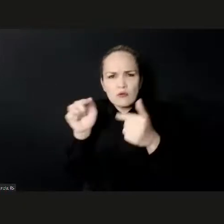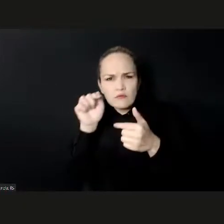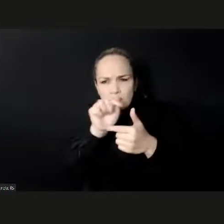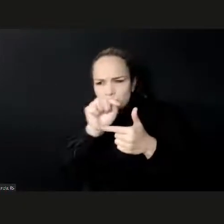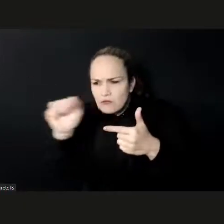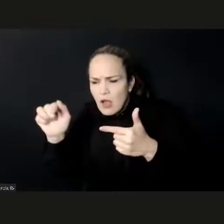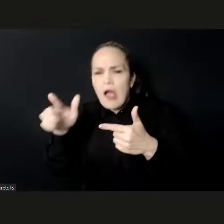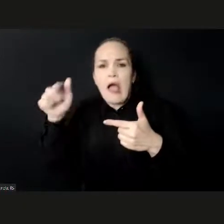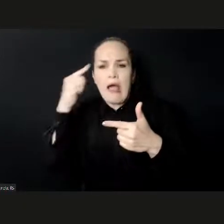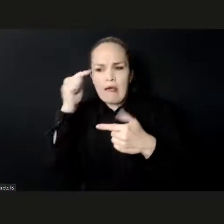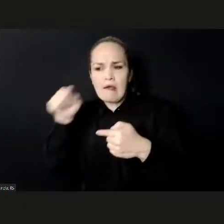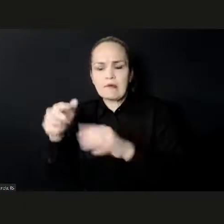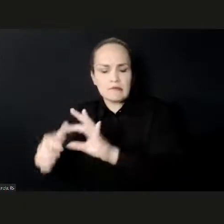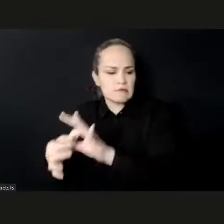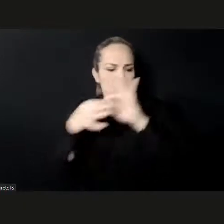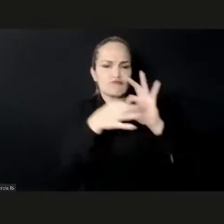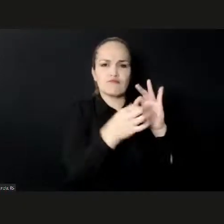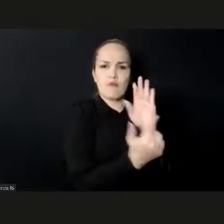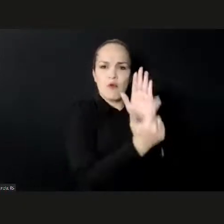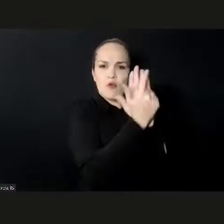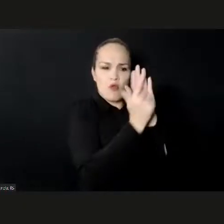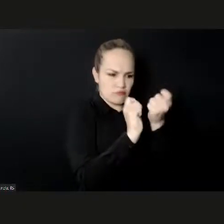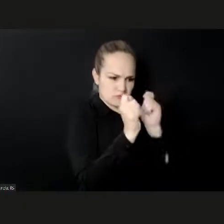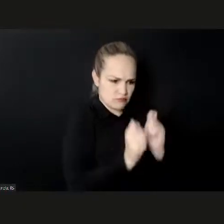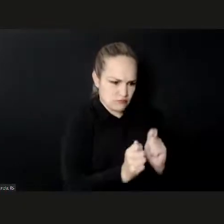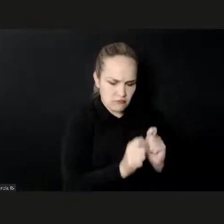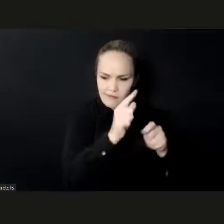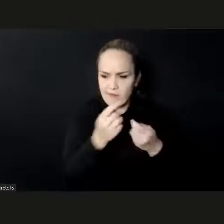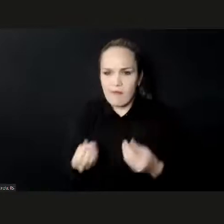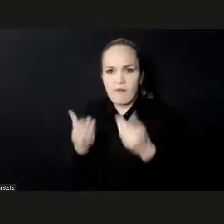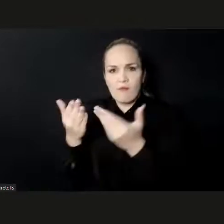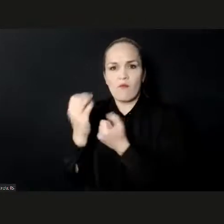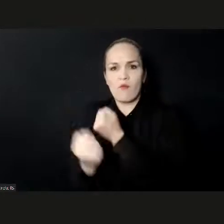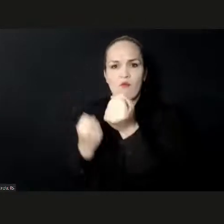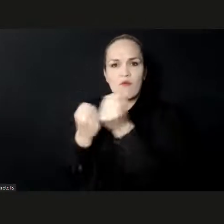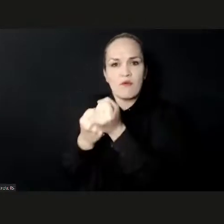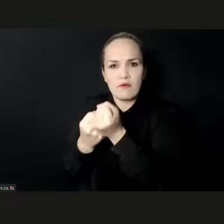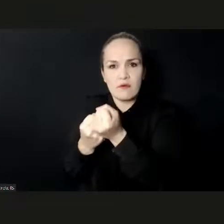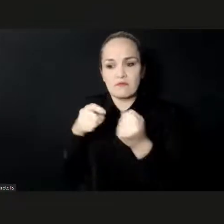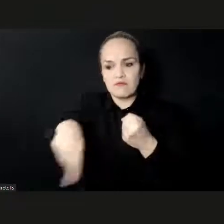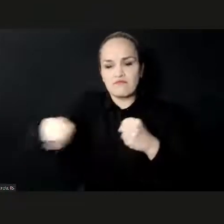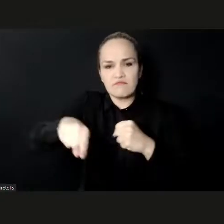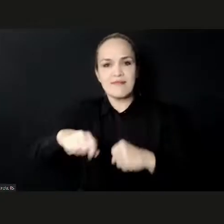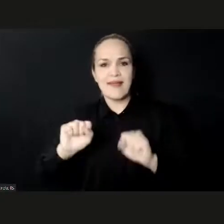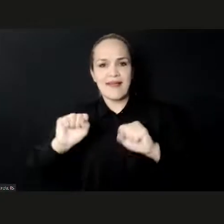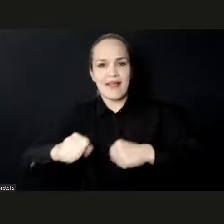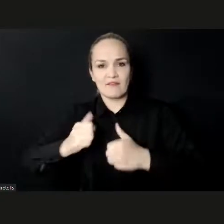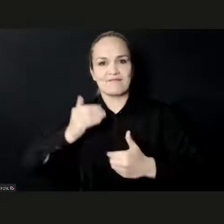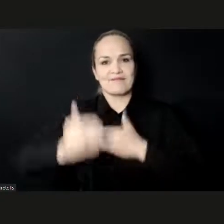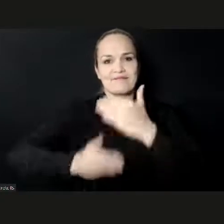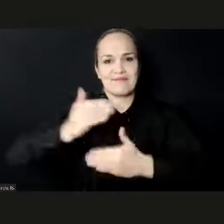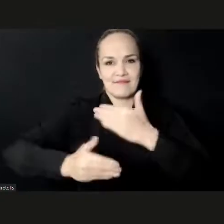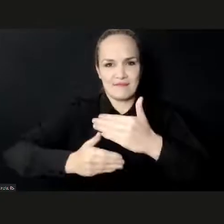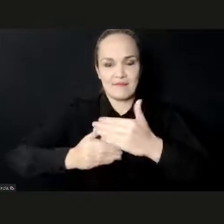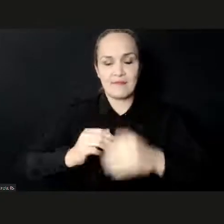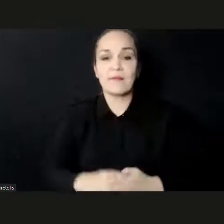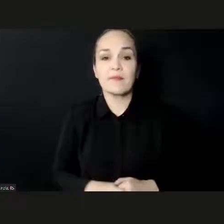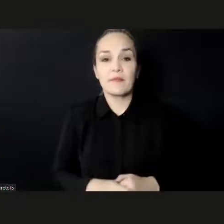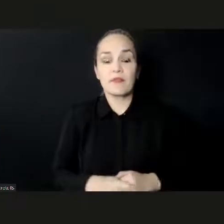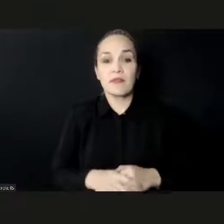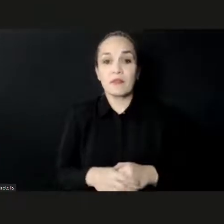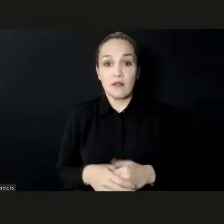and development of creative industries in many countries, recognizing the importance of combining culture with innovation, digital